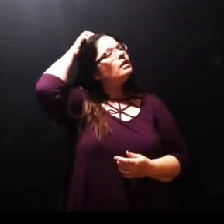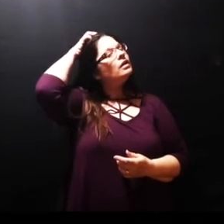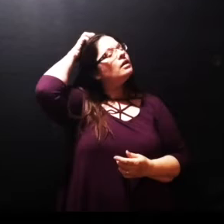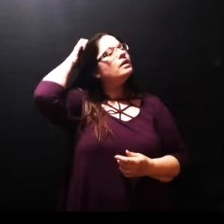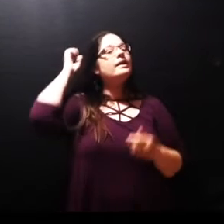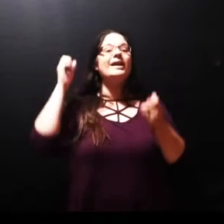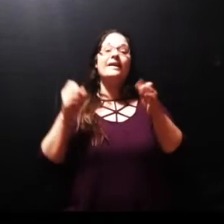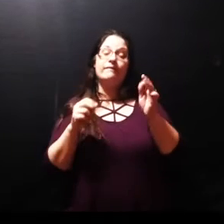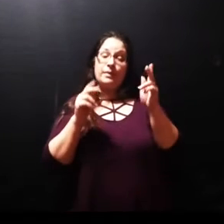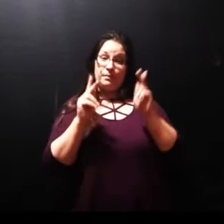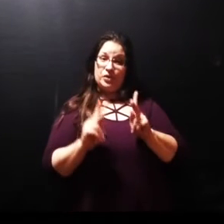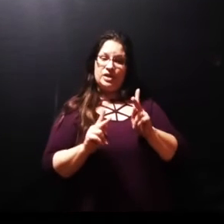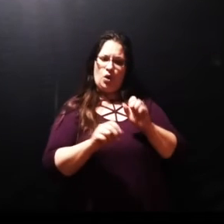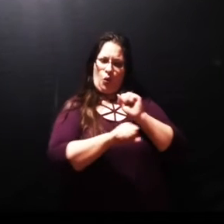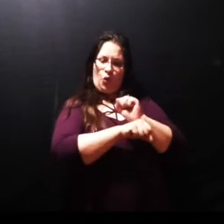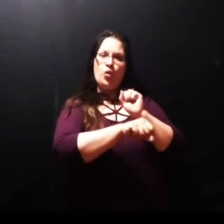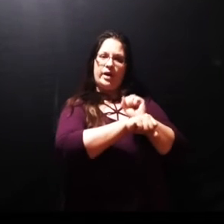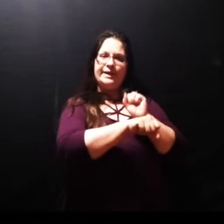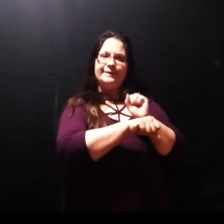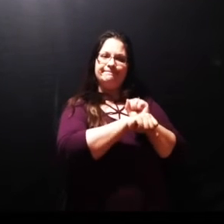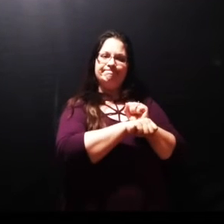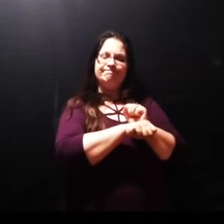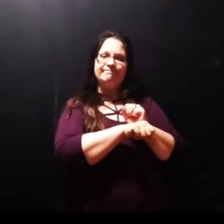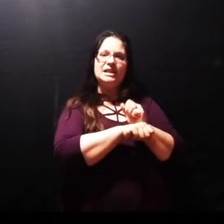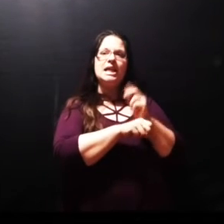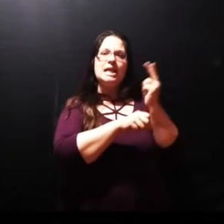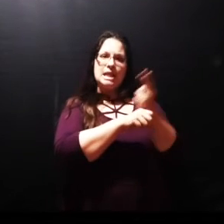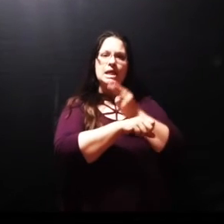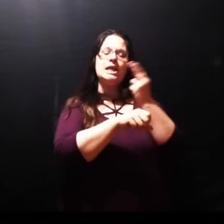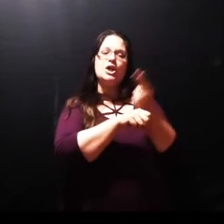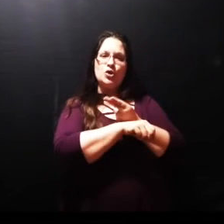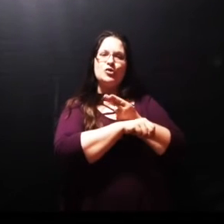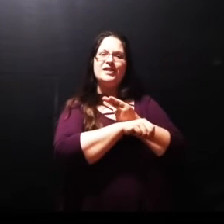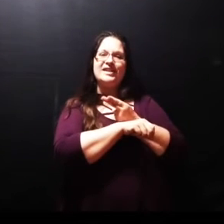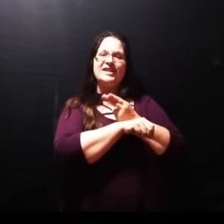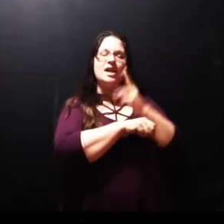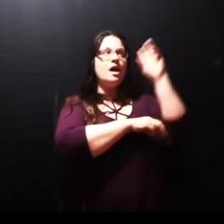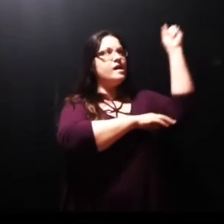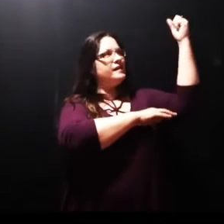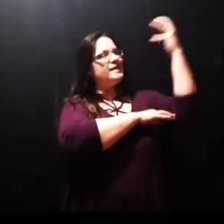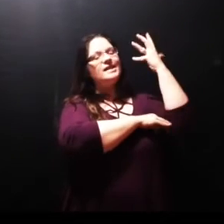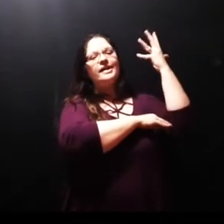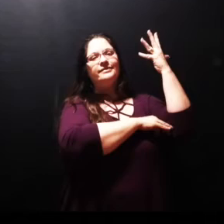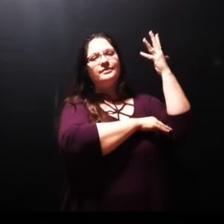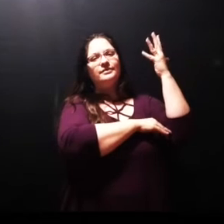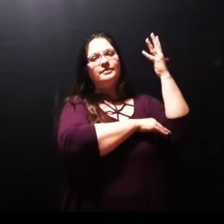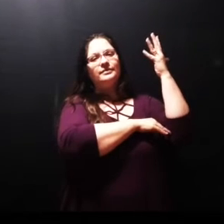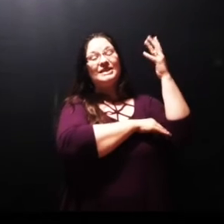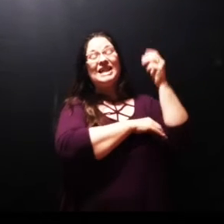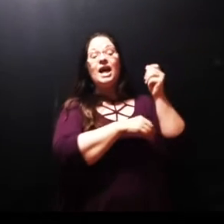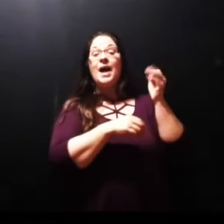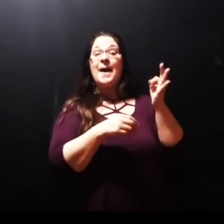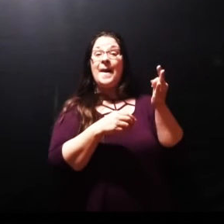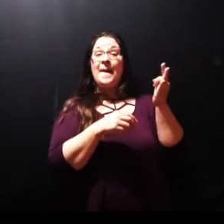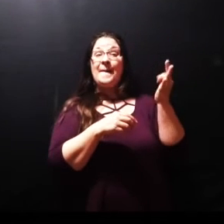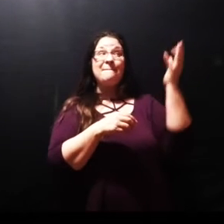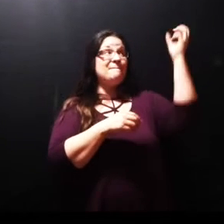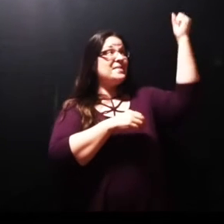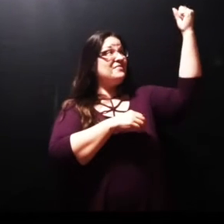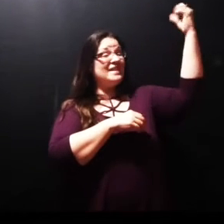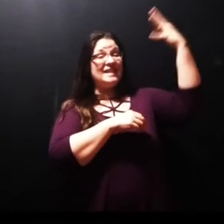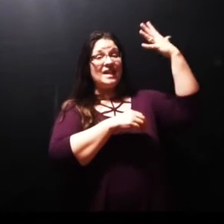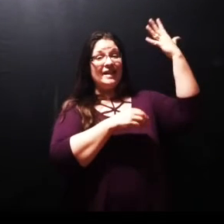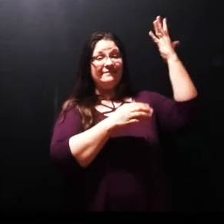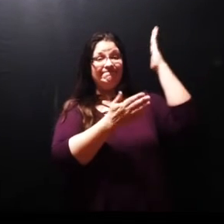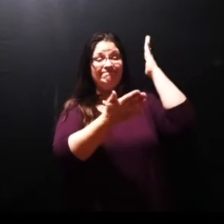non-existent in the day a little oil lamp perhaps but when the night time came everything had to shut down people couldn't work in